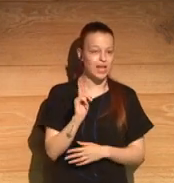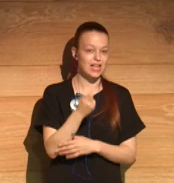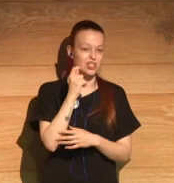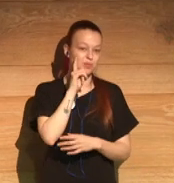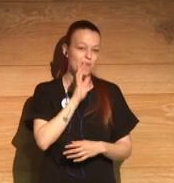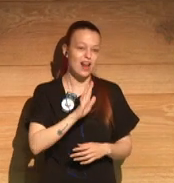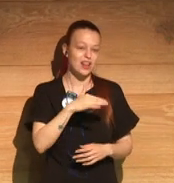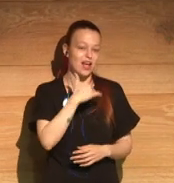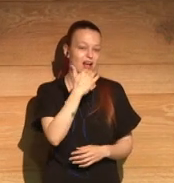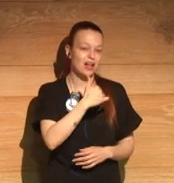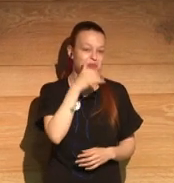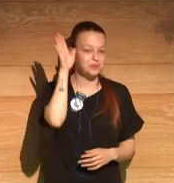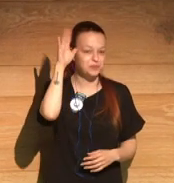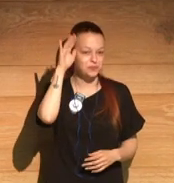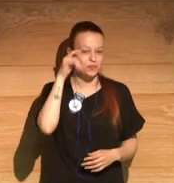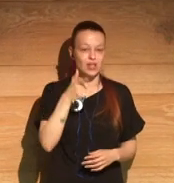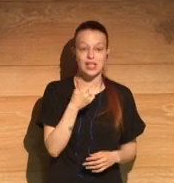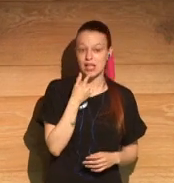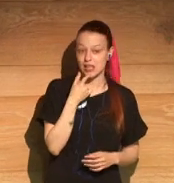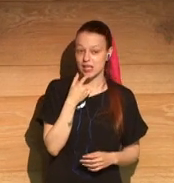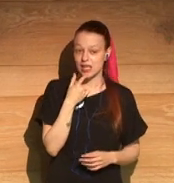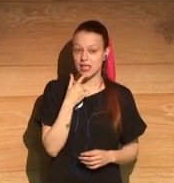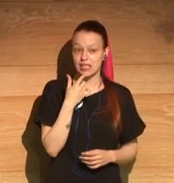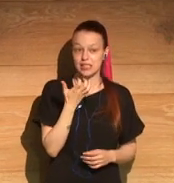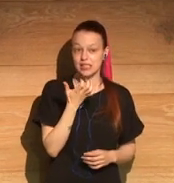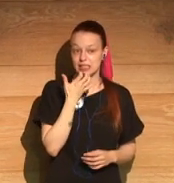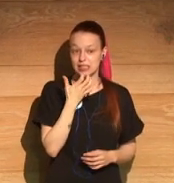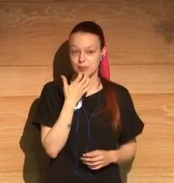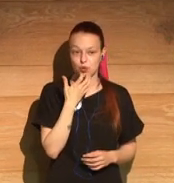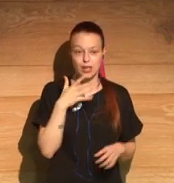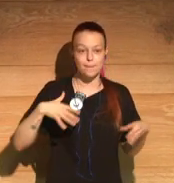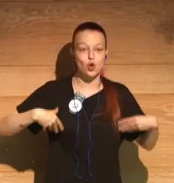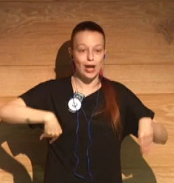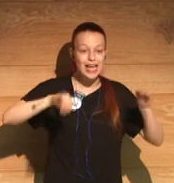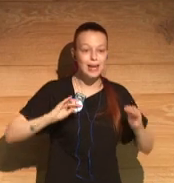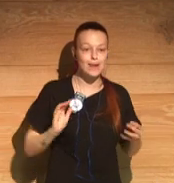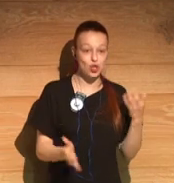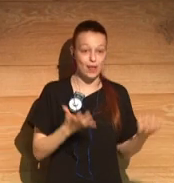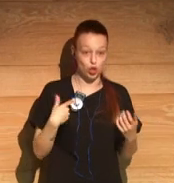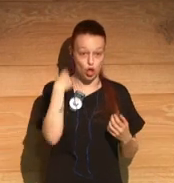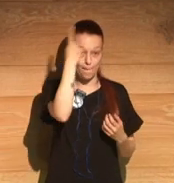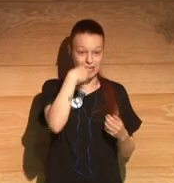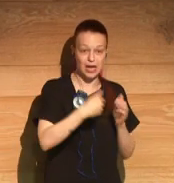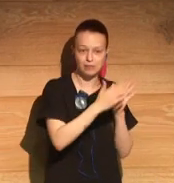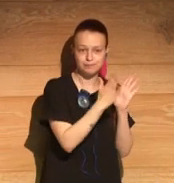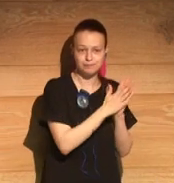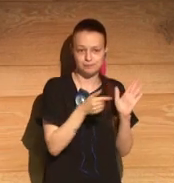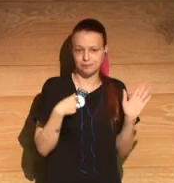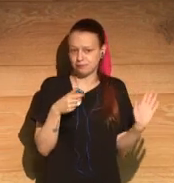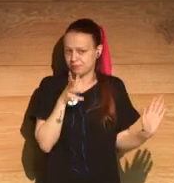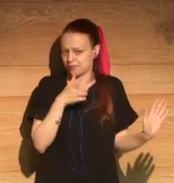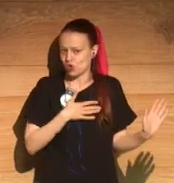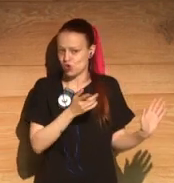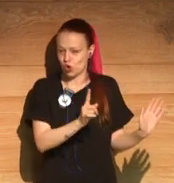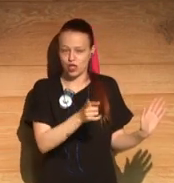She thinks success is vulgar. And she says that she would... Now, she says she wouldn't want